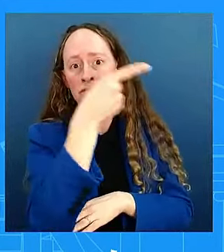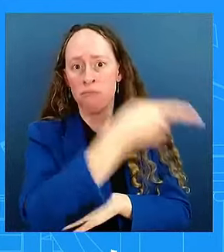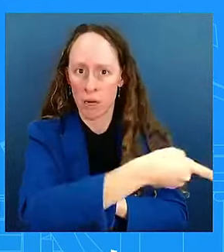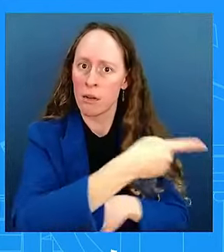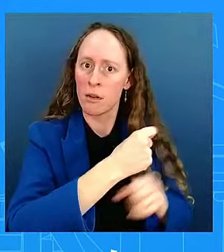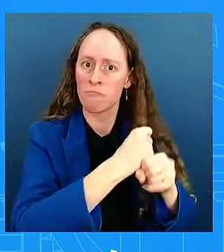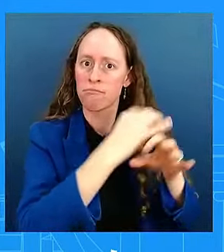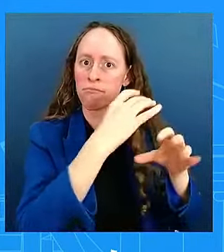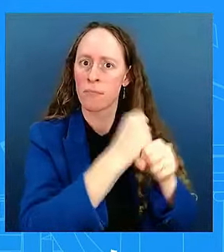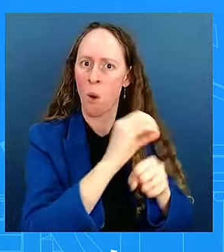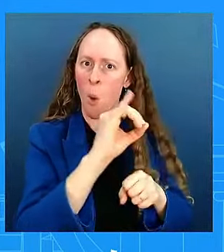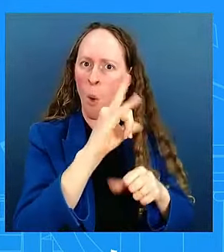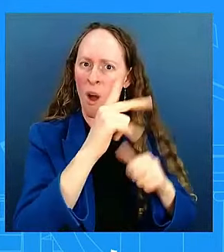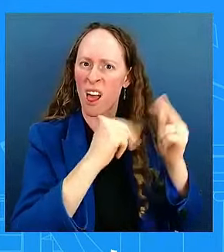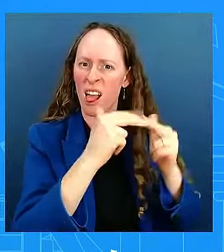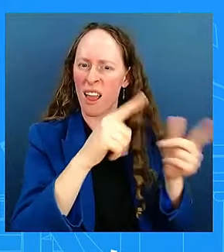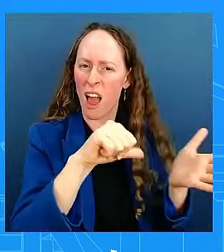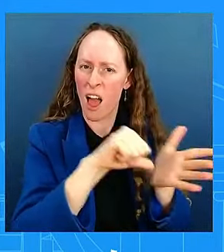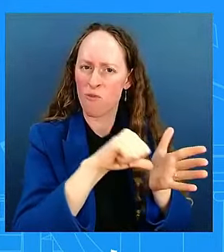Look,